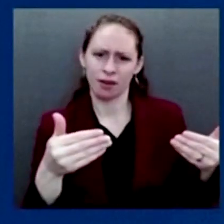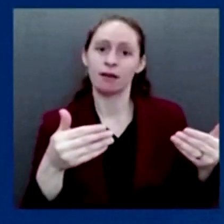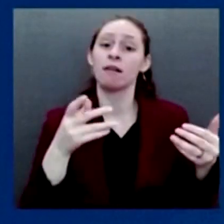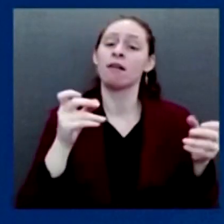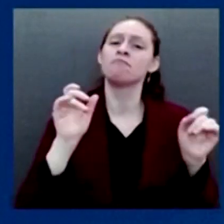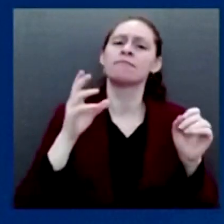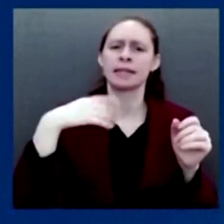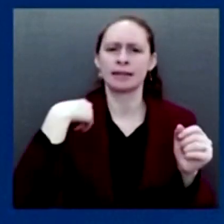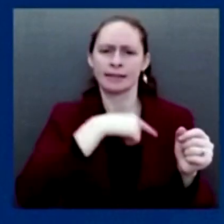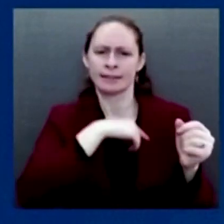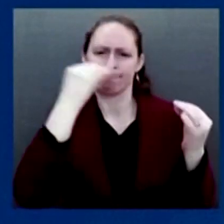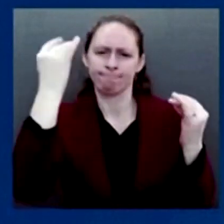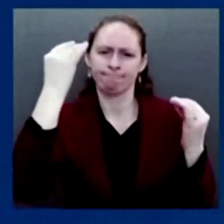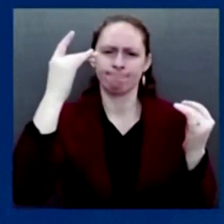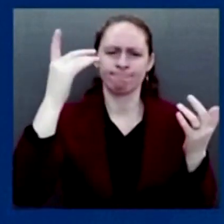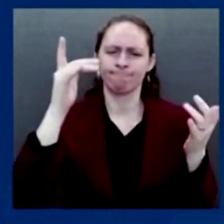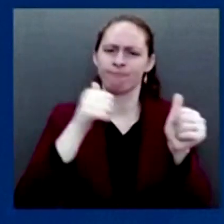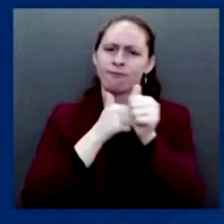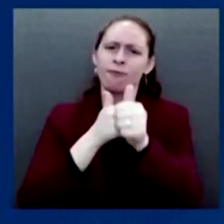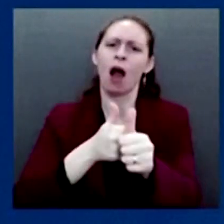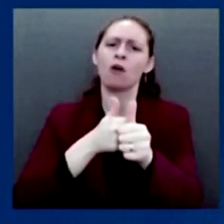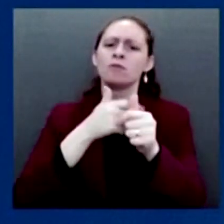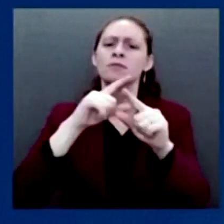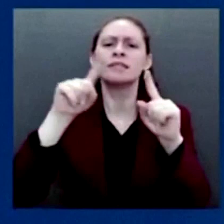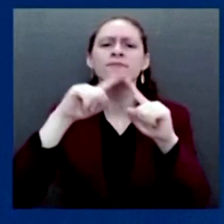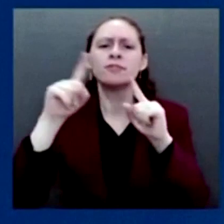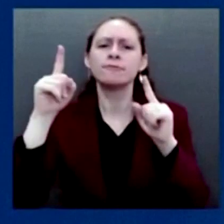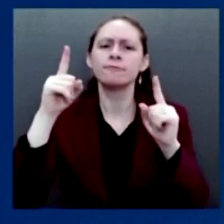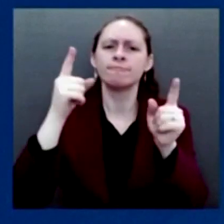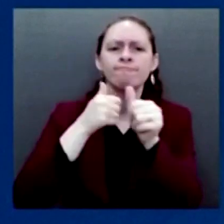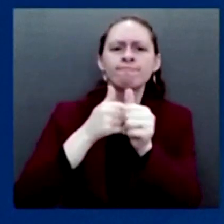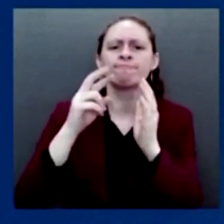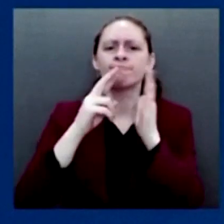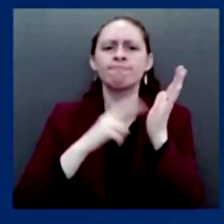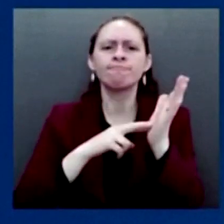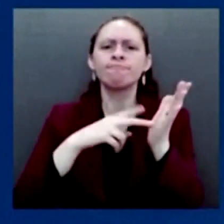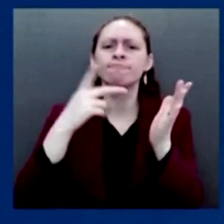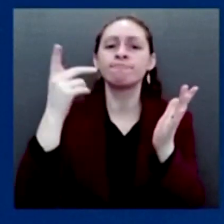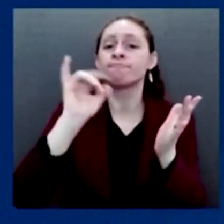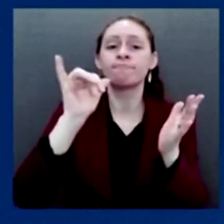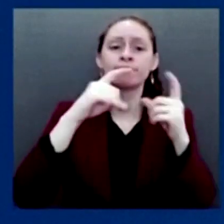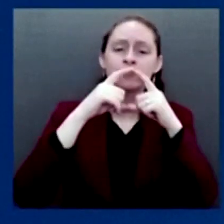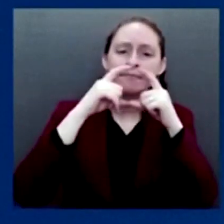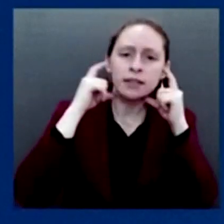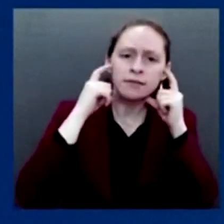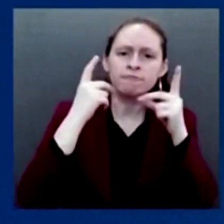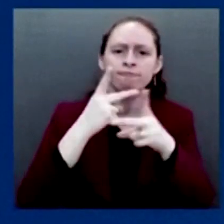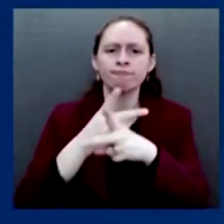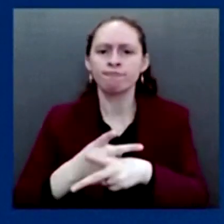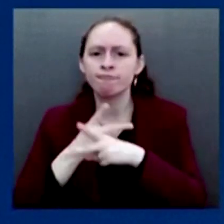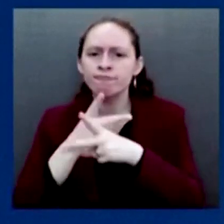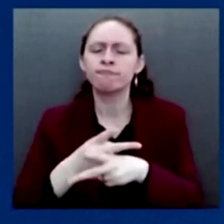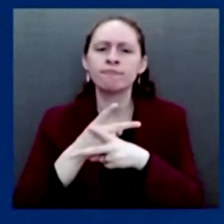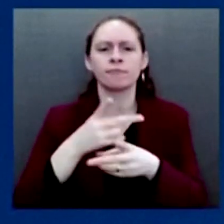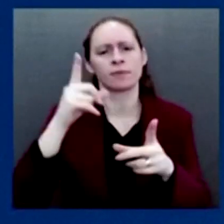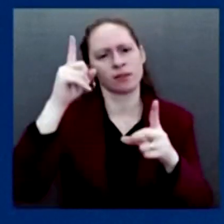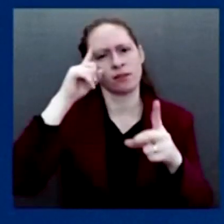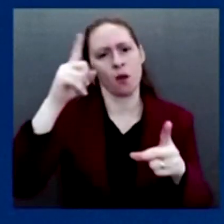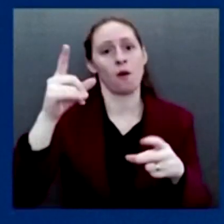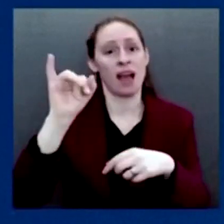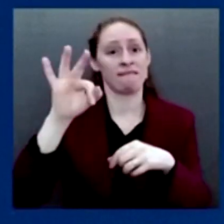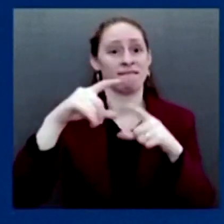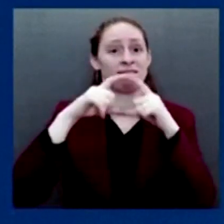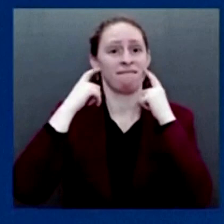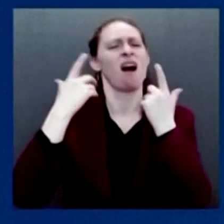likely to have schools have an outbreak if you're masking in those schools, as well as ventilation. And then, of course, test-to-stray